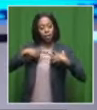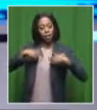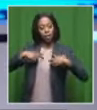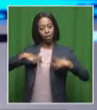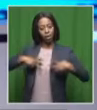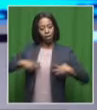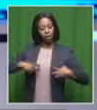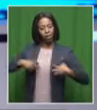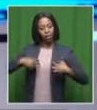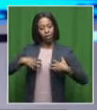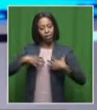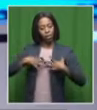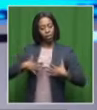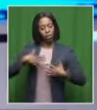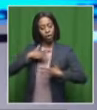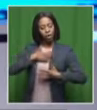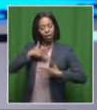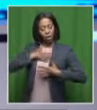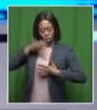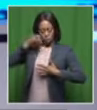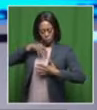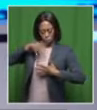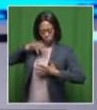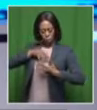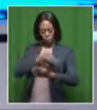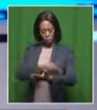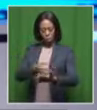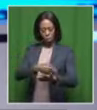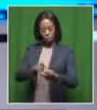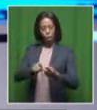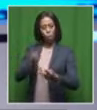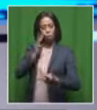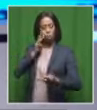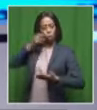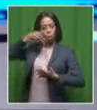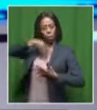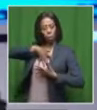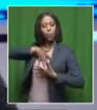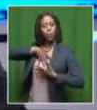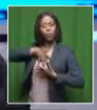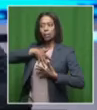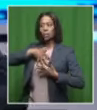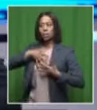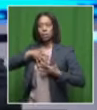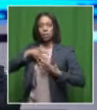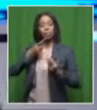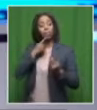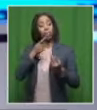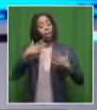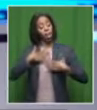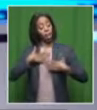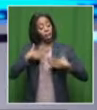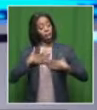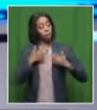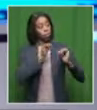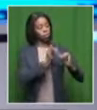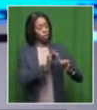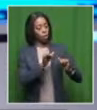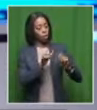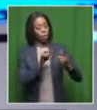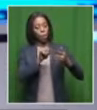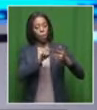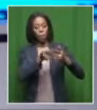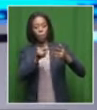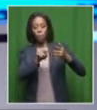ray, they could see that his chest was full of blood and water. And he was also saying that his lungs also had holes.